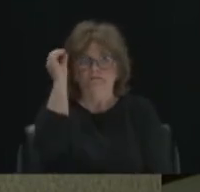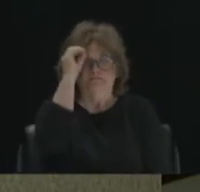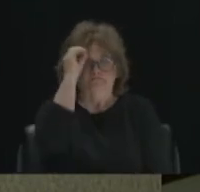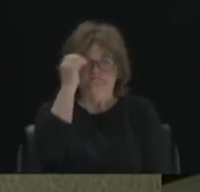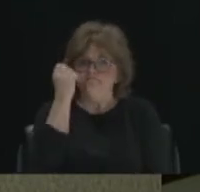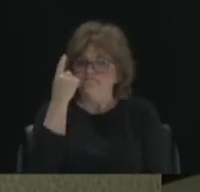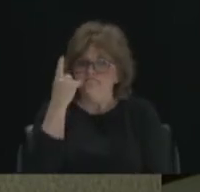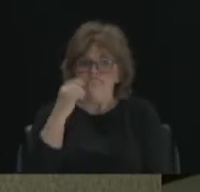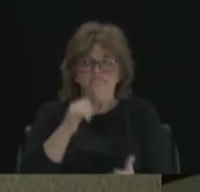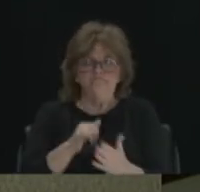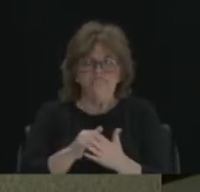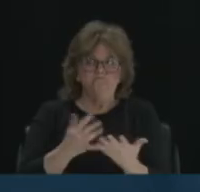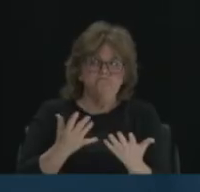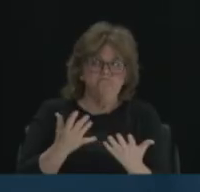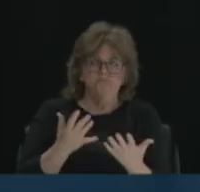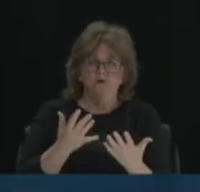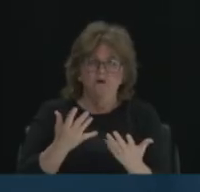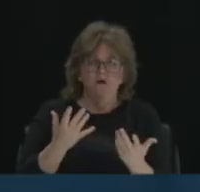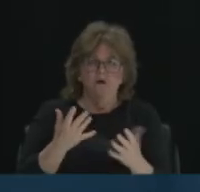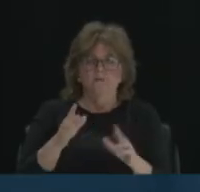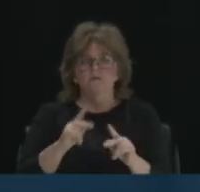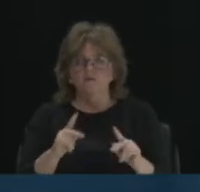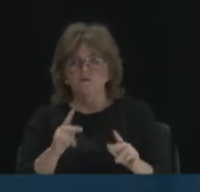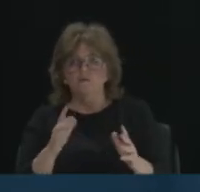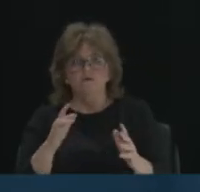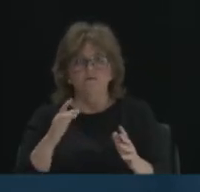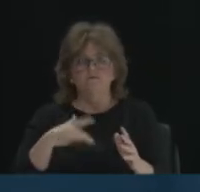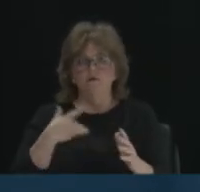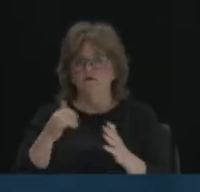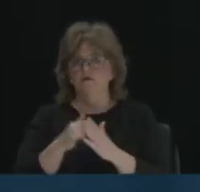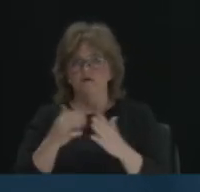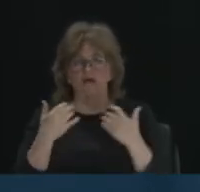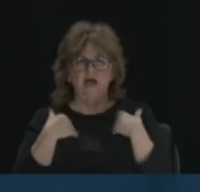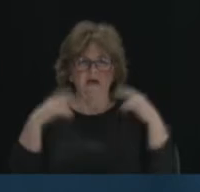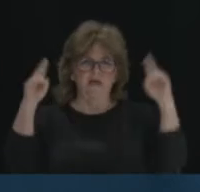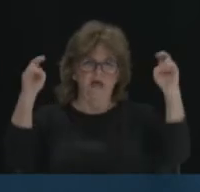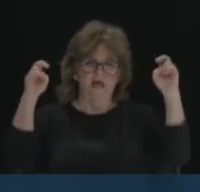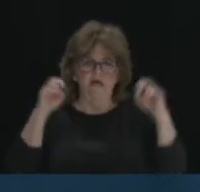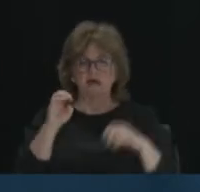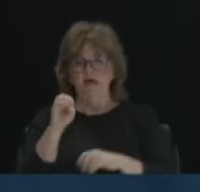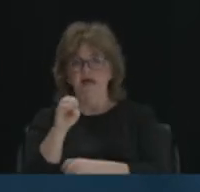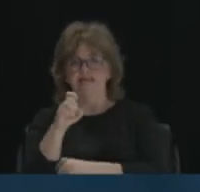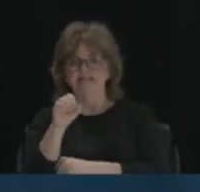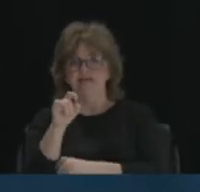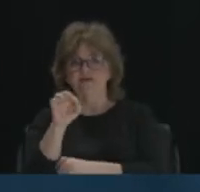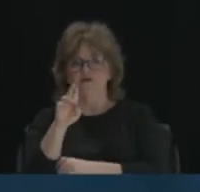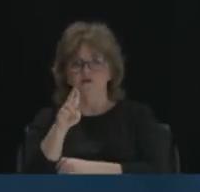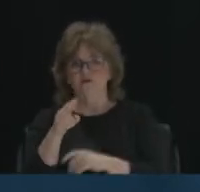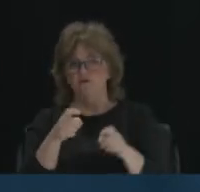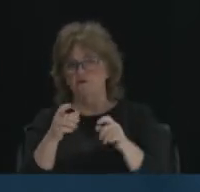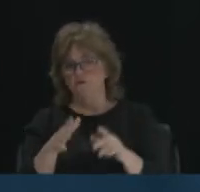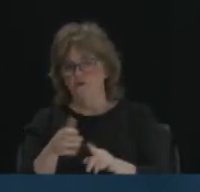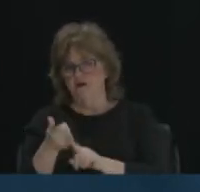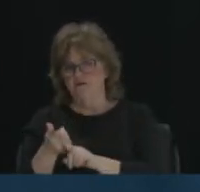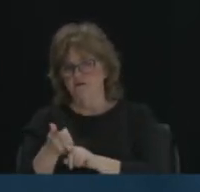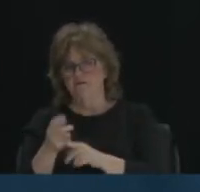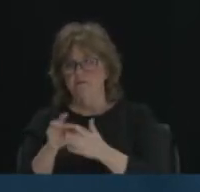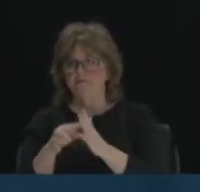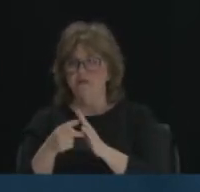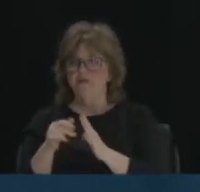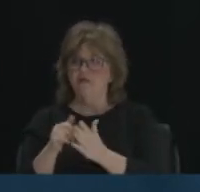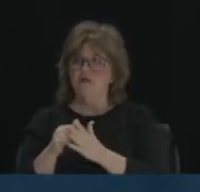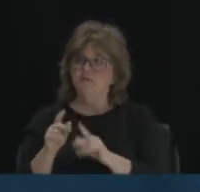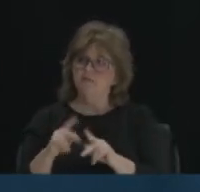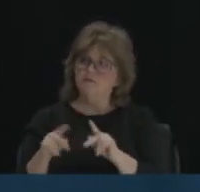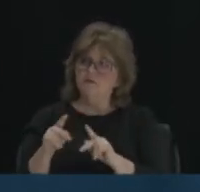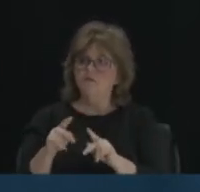1900s is because we had a position called executive directors. OK. That executive director would be the people